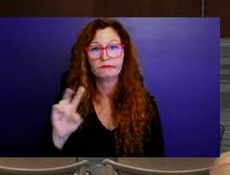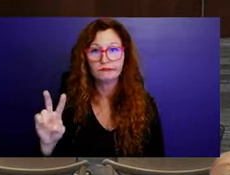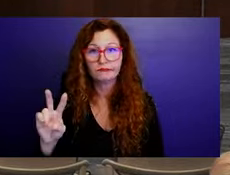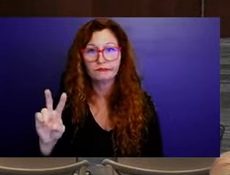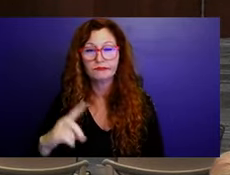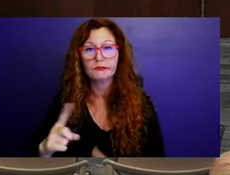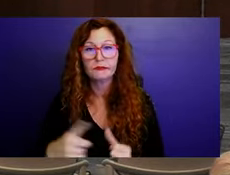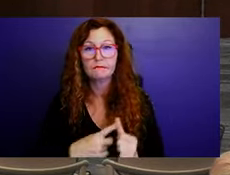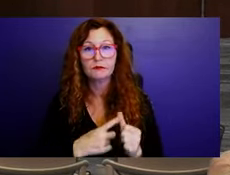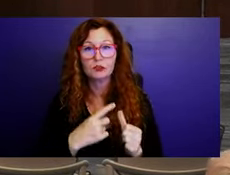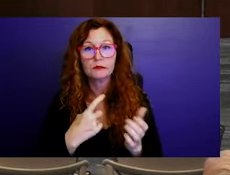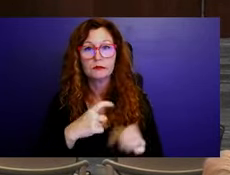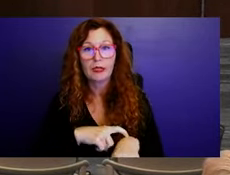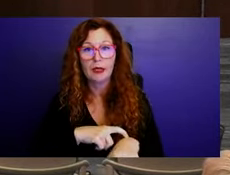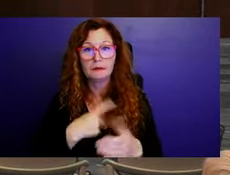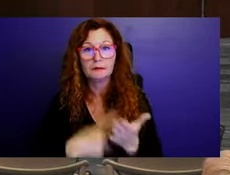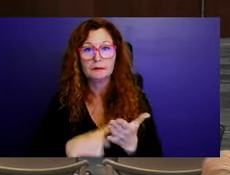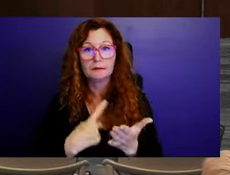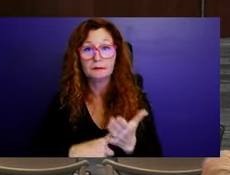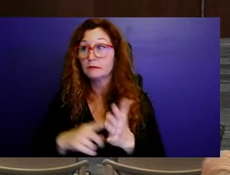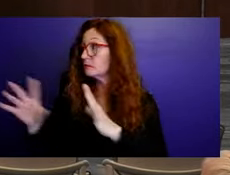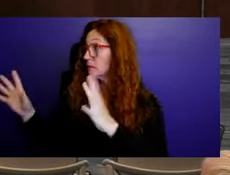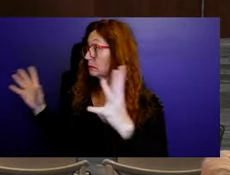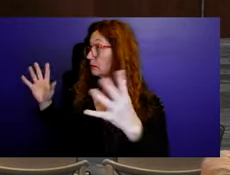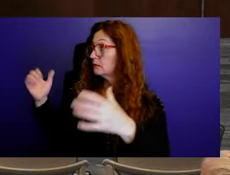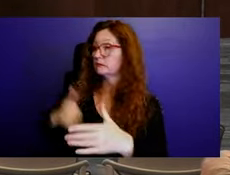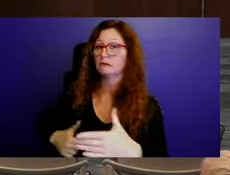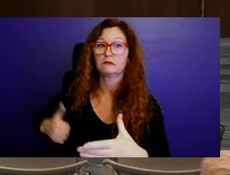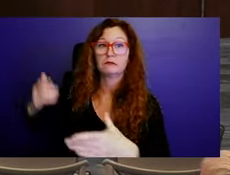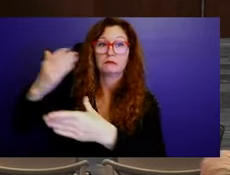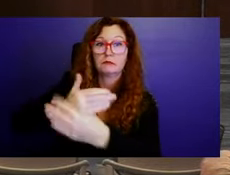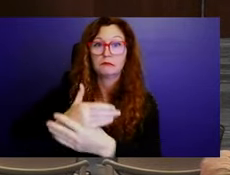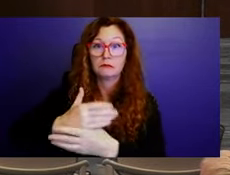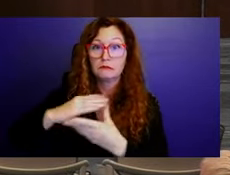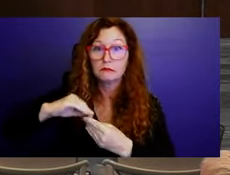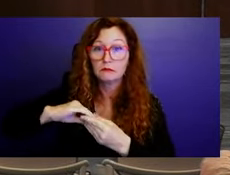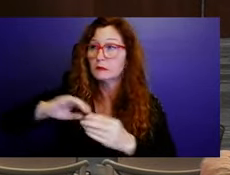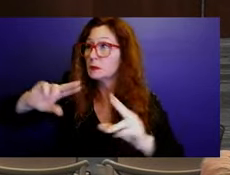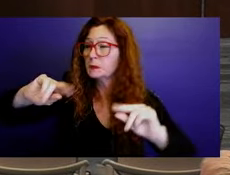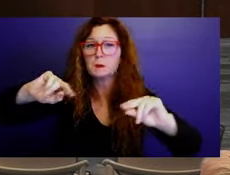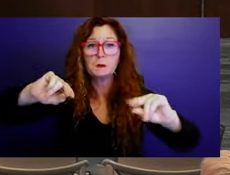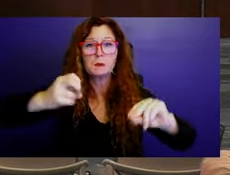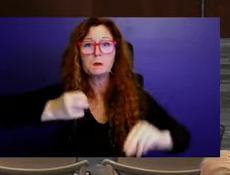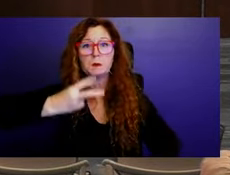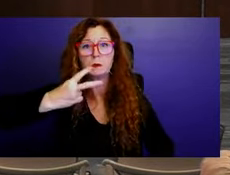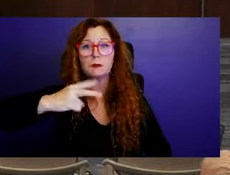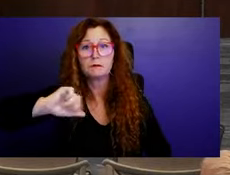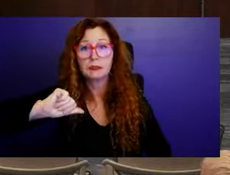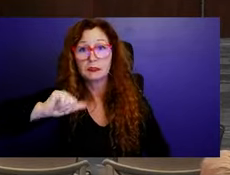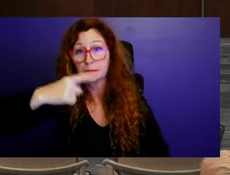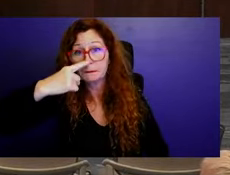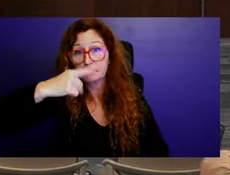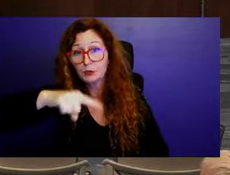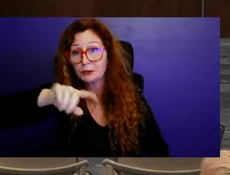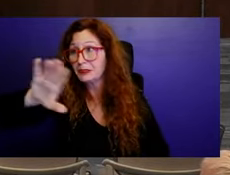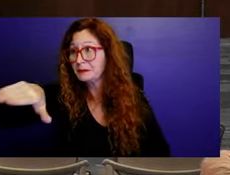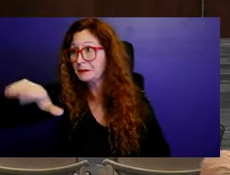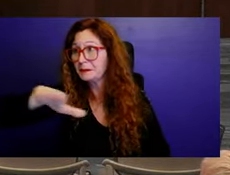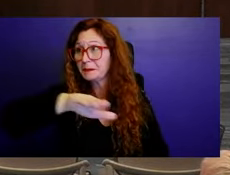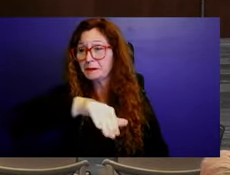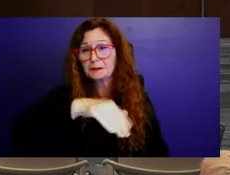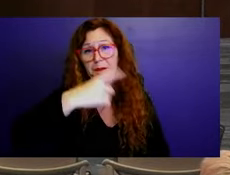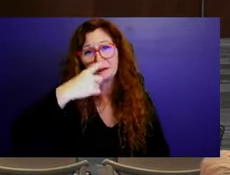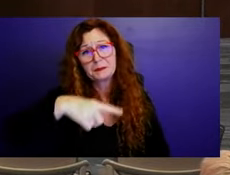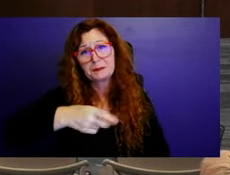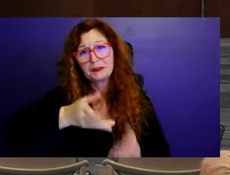was one more comment. No, no, no, no. This is regarding 12a. If I may, I would like to make a motion to table. If I can, I did have some